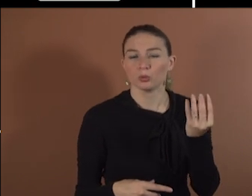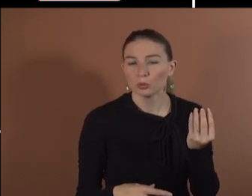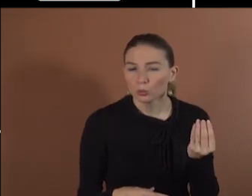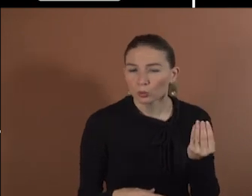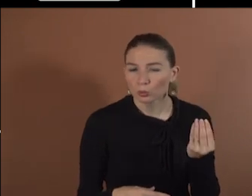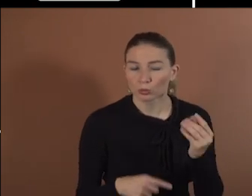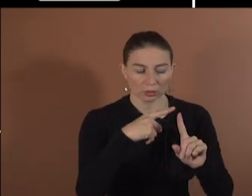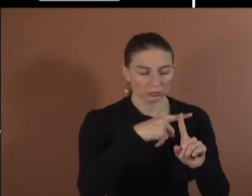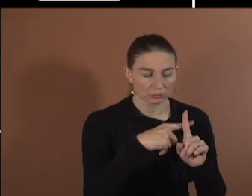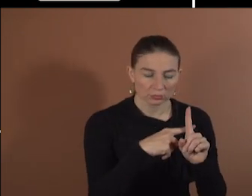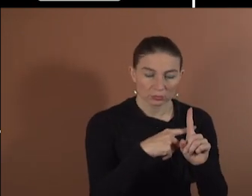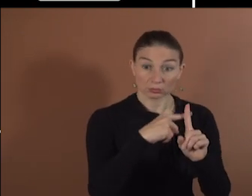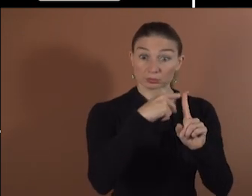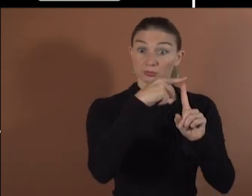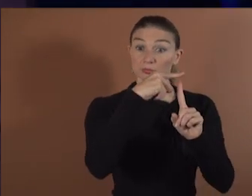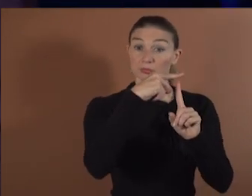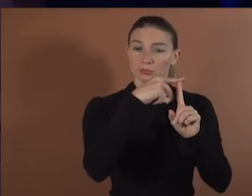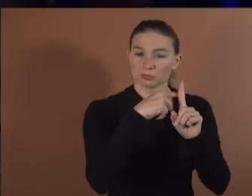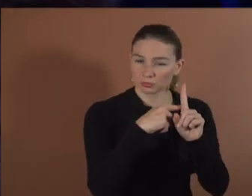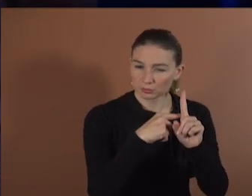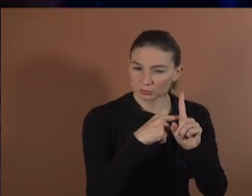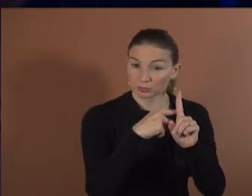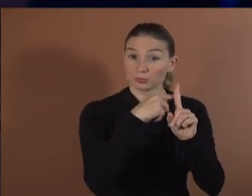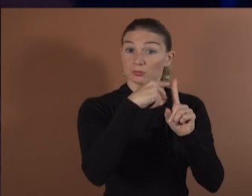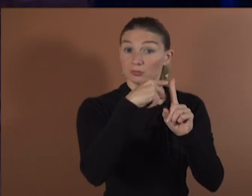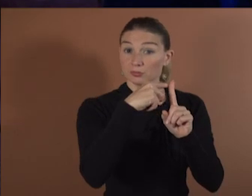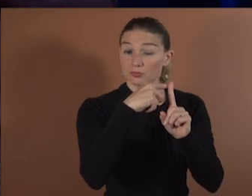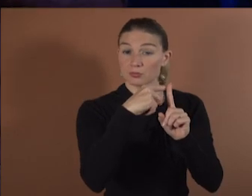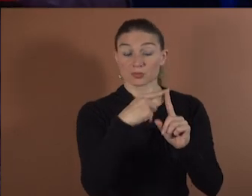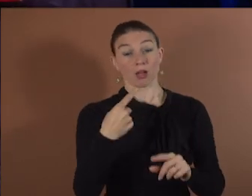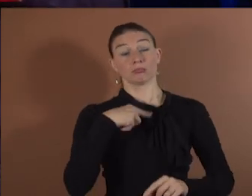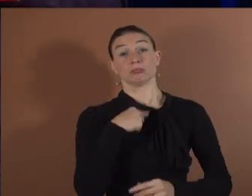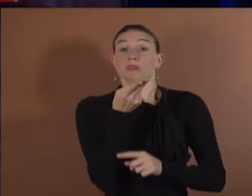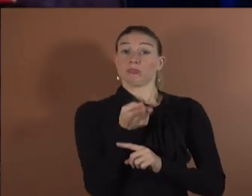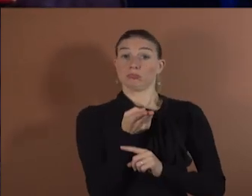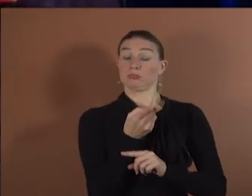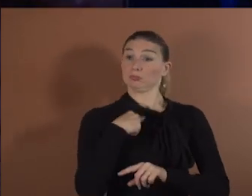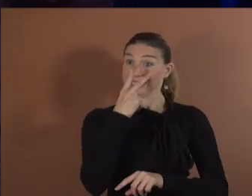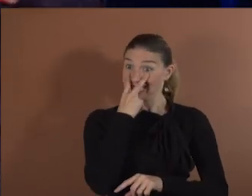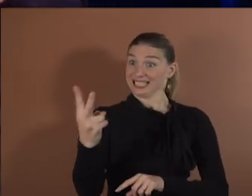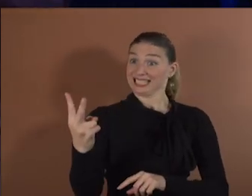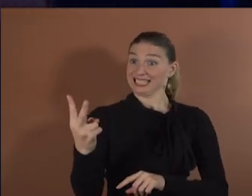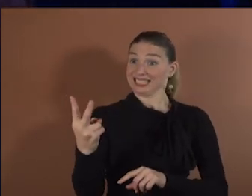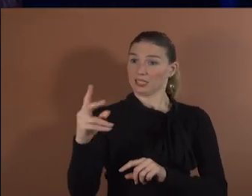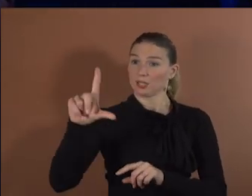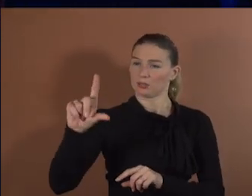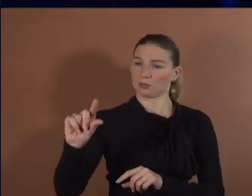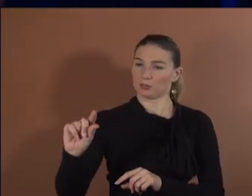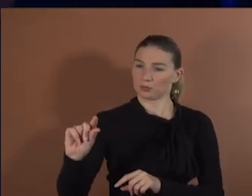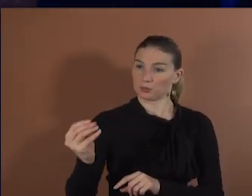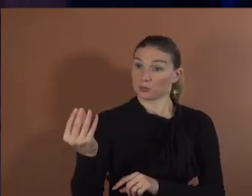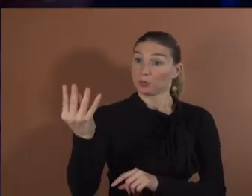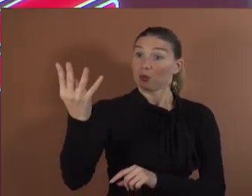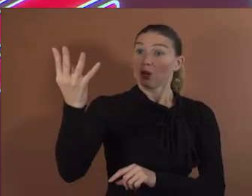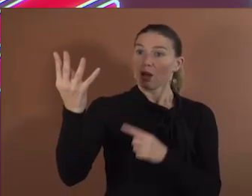can learn to do something in his mind to change the amount of activity. And after some time he finds out